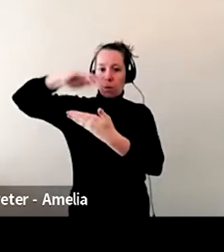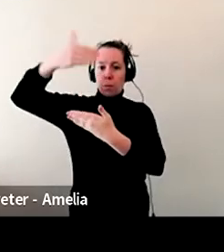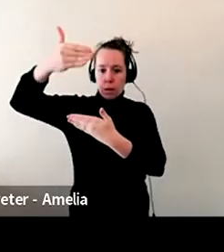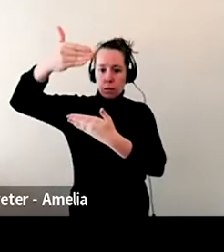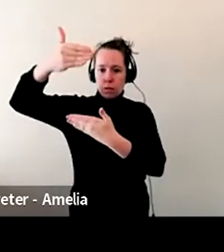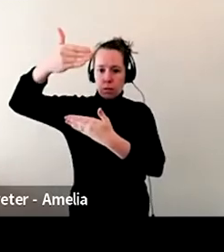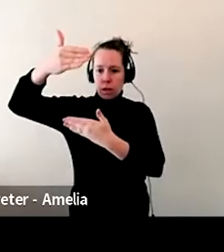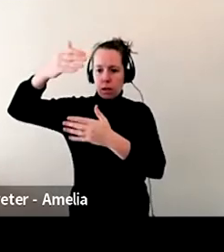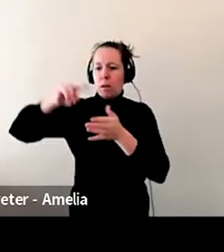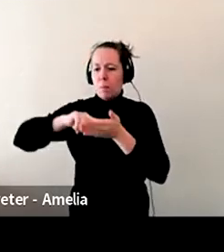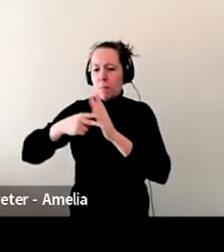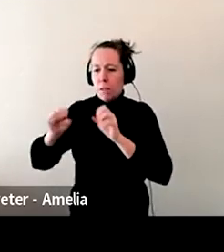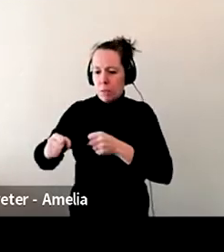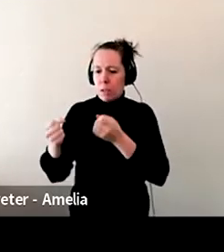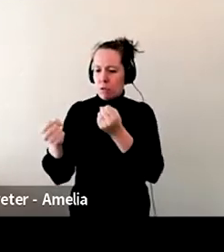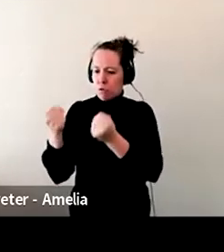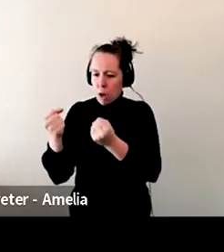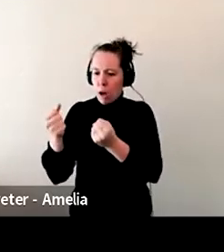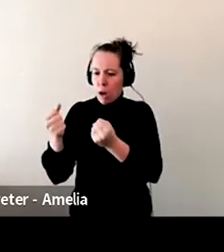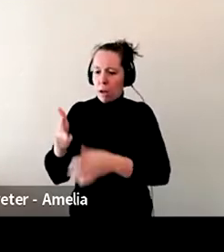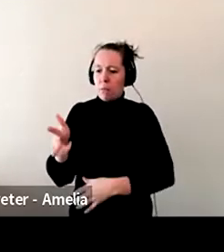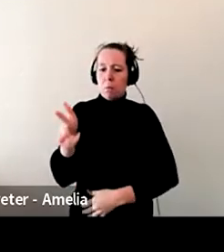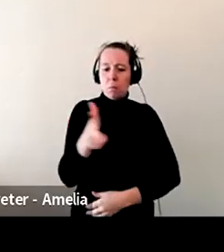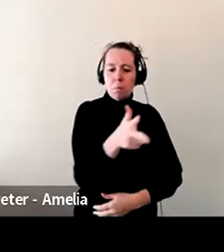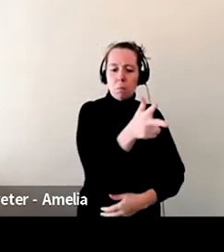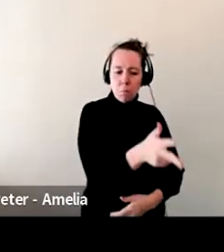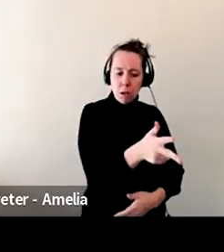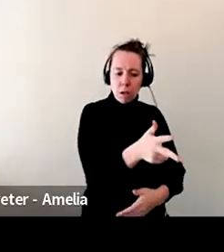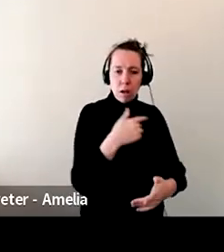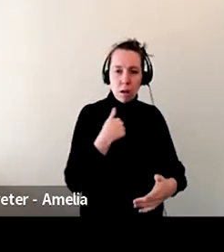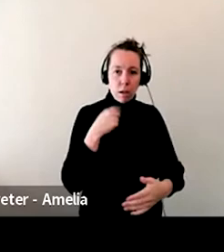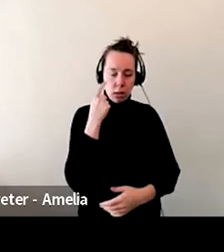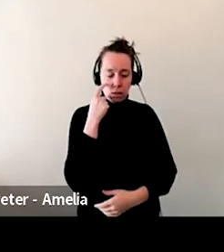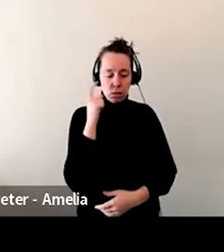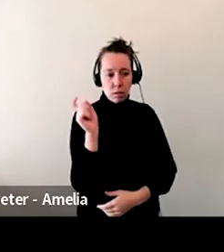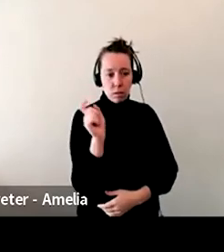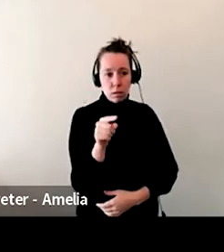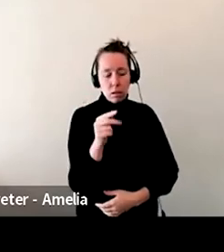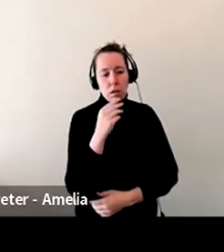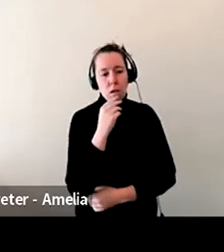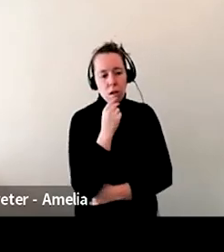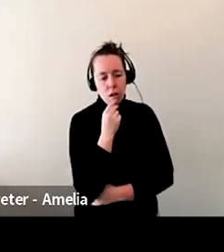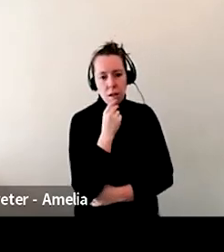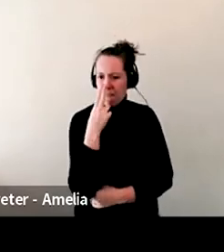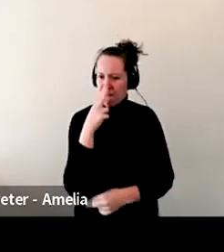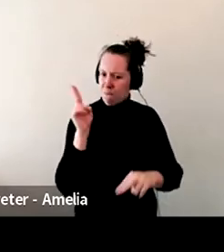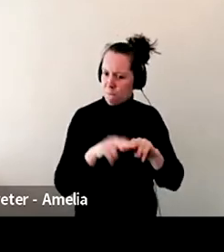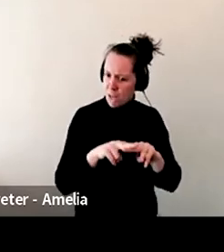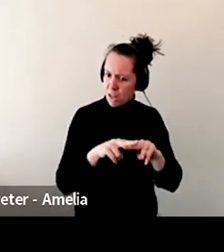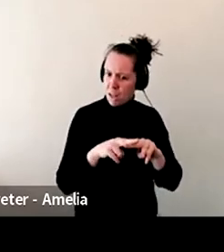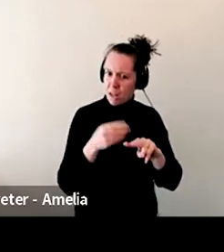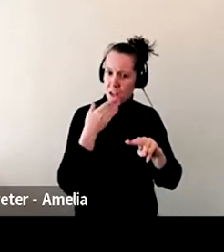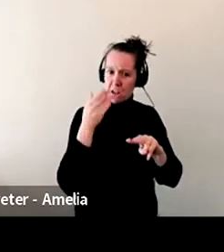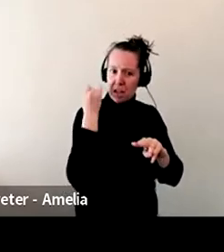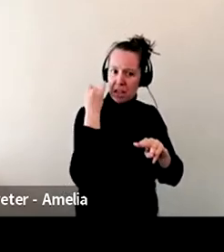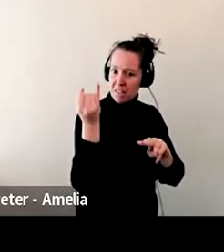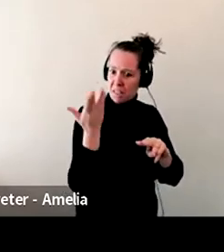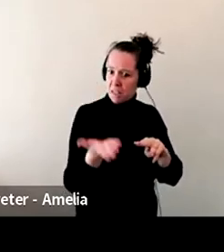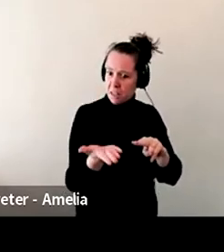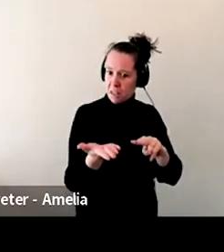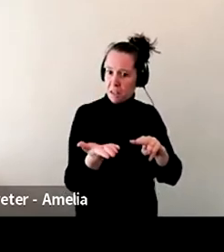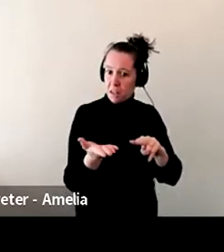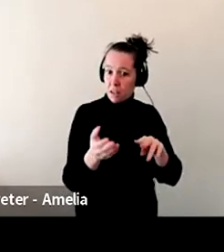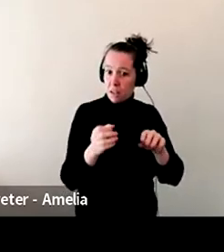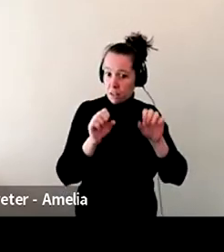weddings, something like that. Um, and I saw that and I thought like, oh my gosh, that's fun. Um, you know, why don't we do a